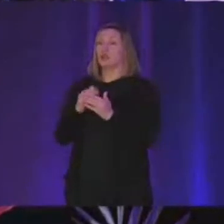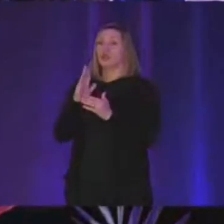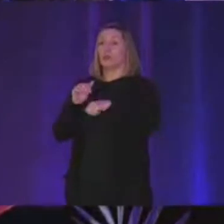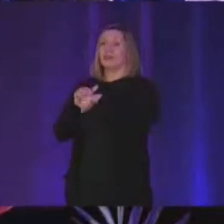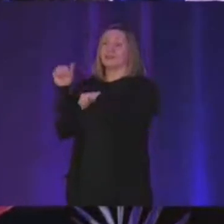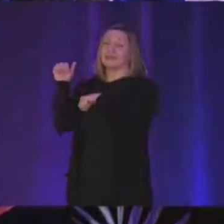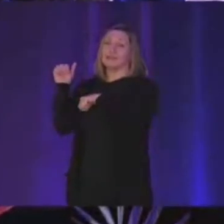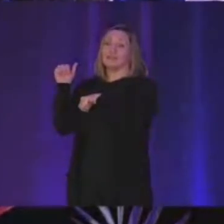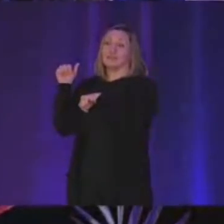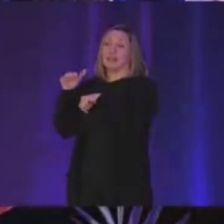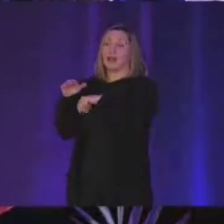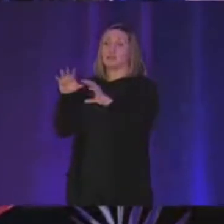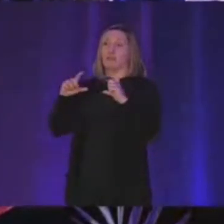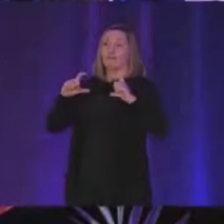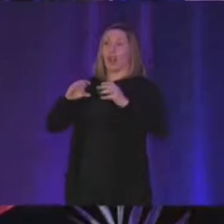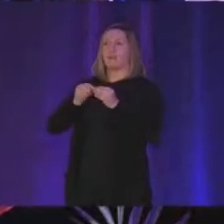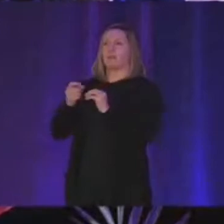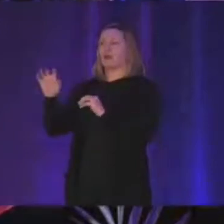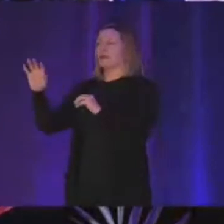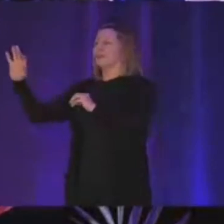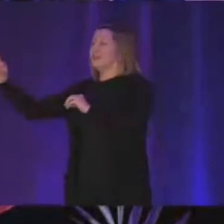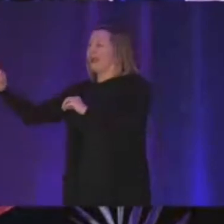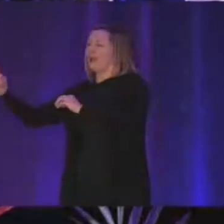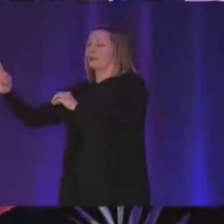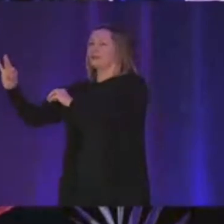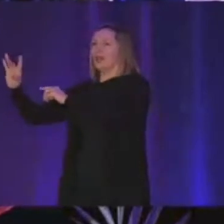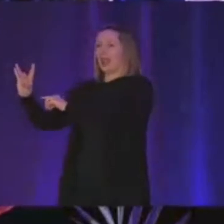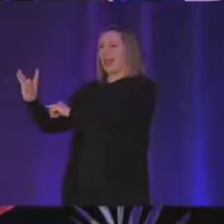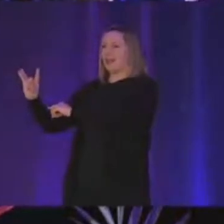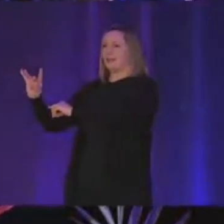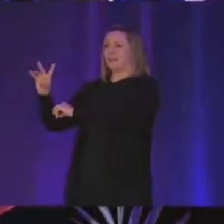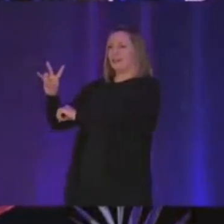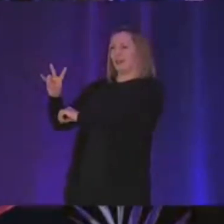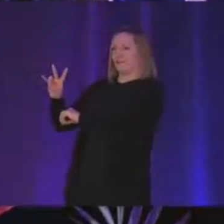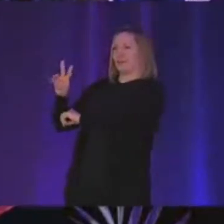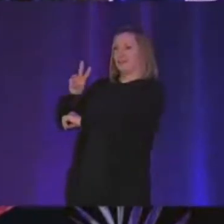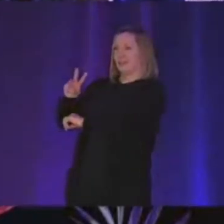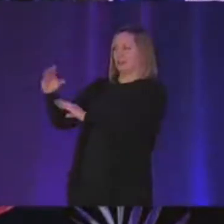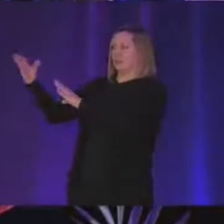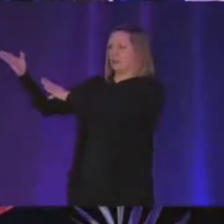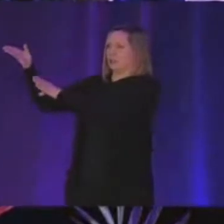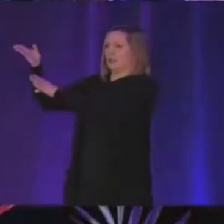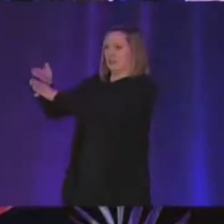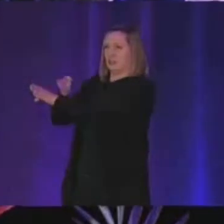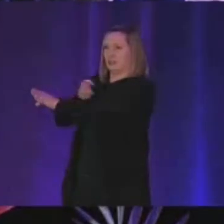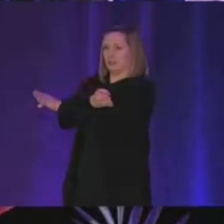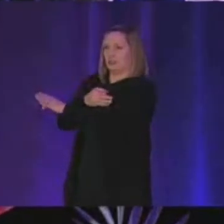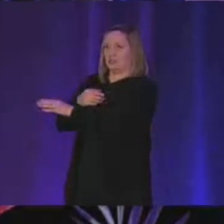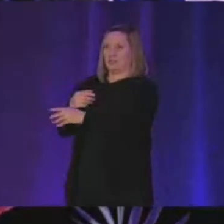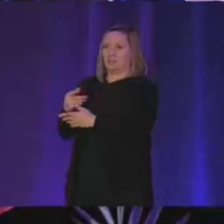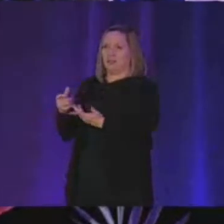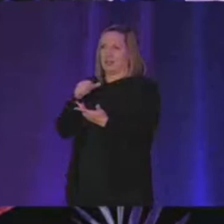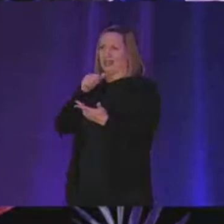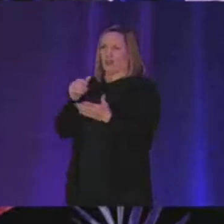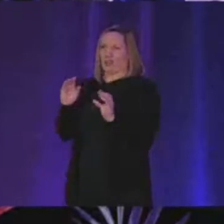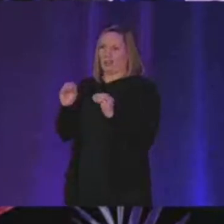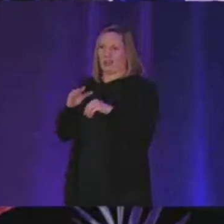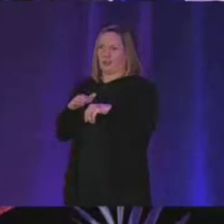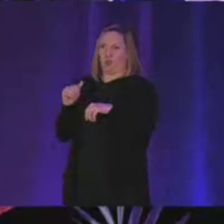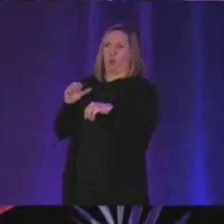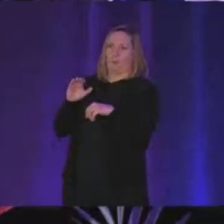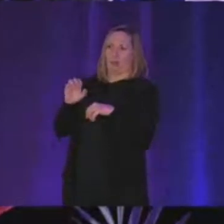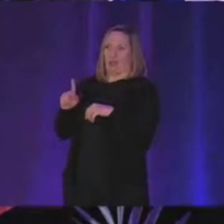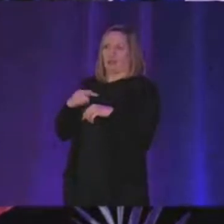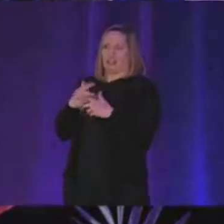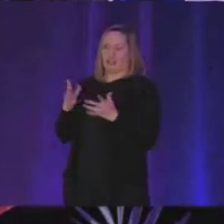send uh frame number nine frame number eight from number seven number six and you're never going to get any callback in all of this and